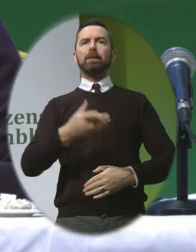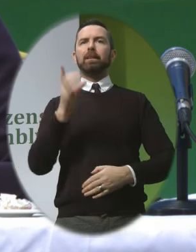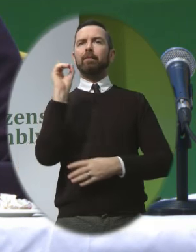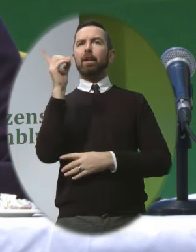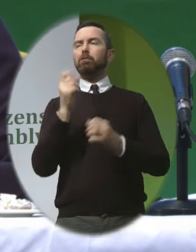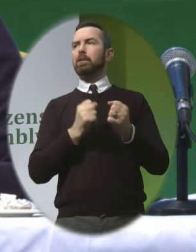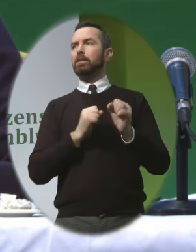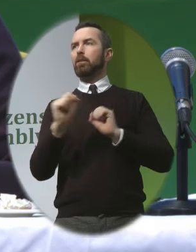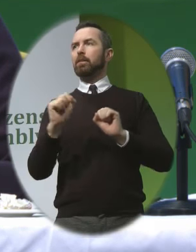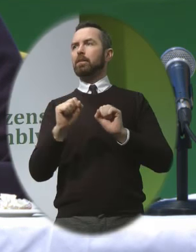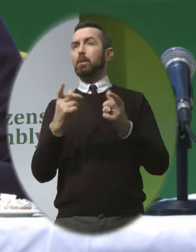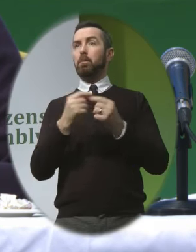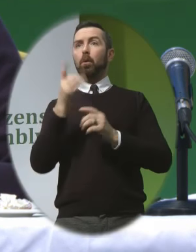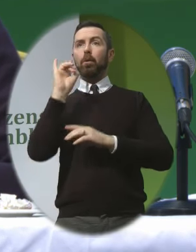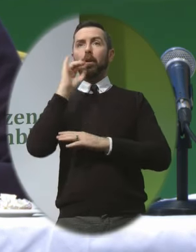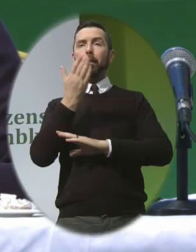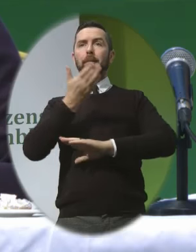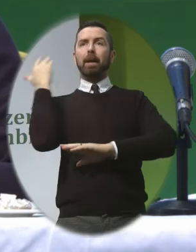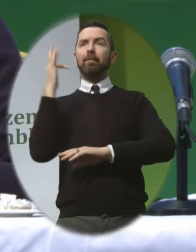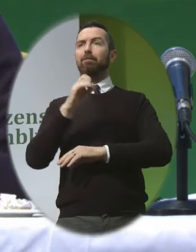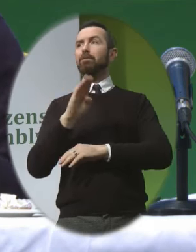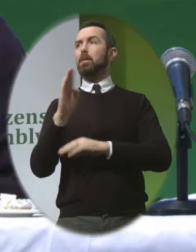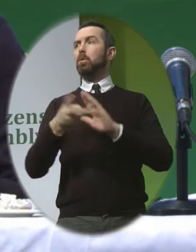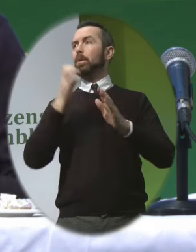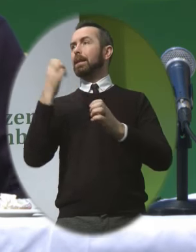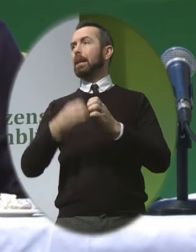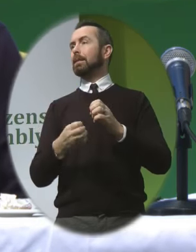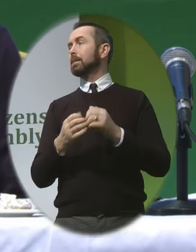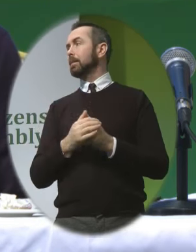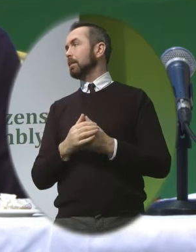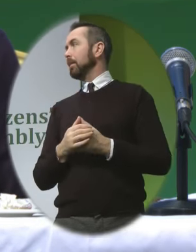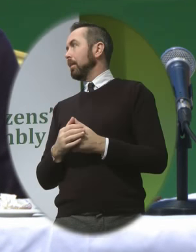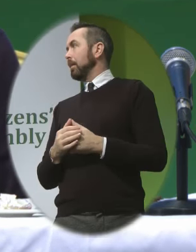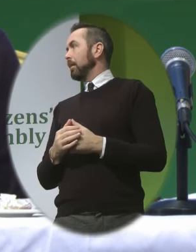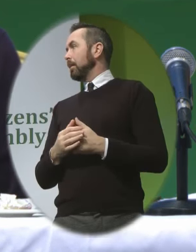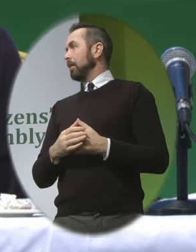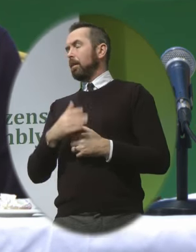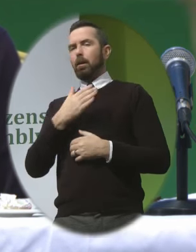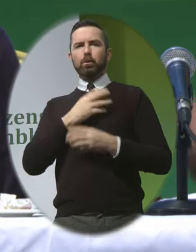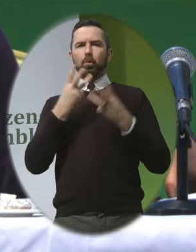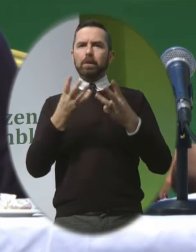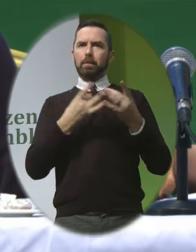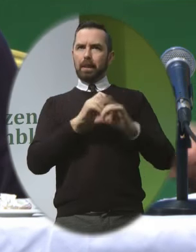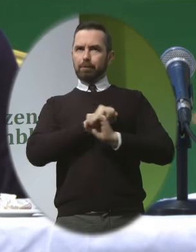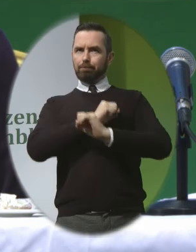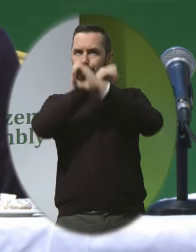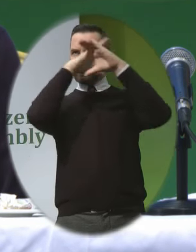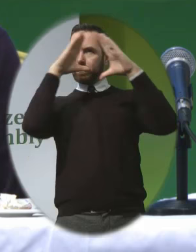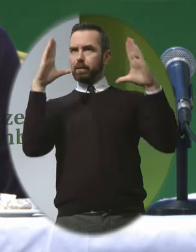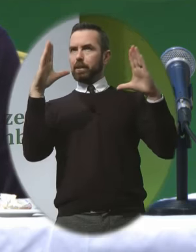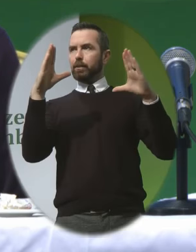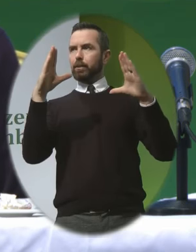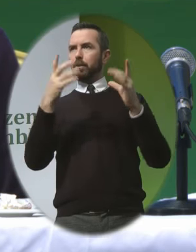we heard at the February weekend meeting And I just want to make it absolutely clear